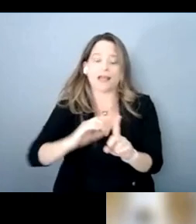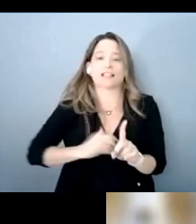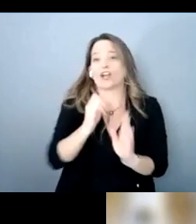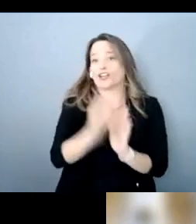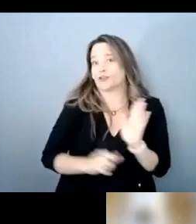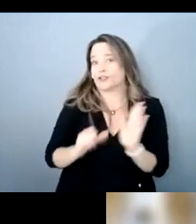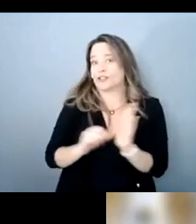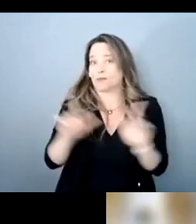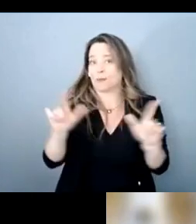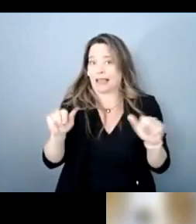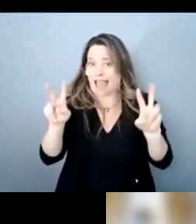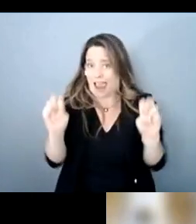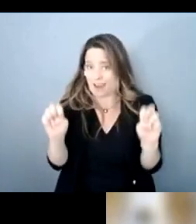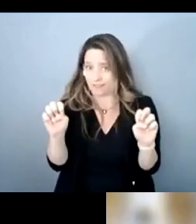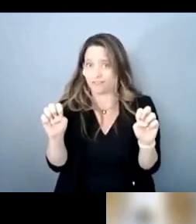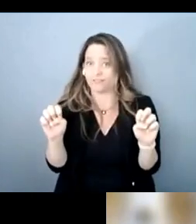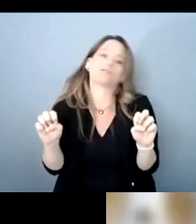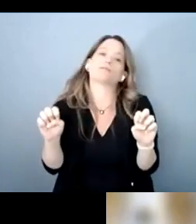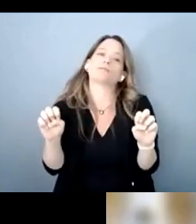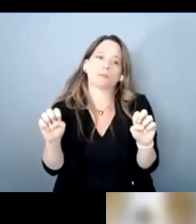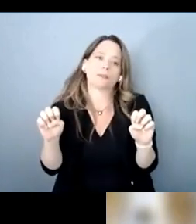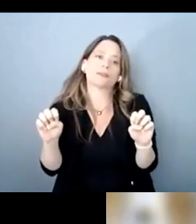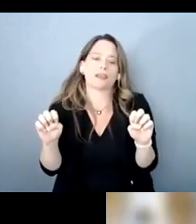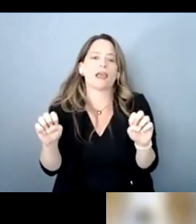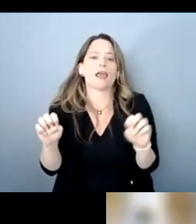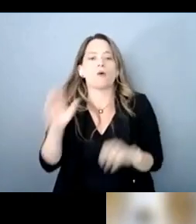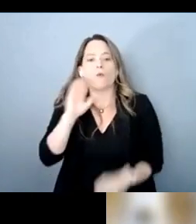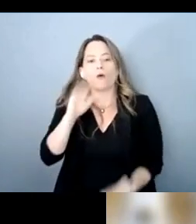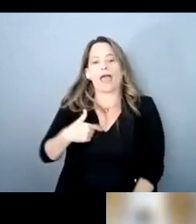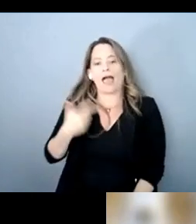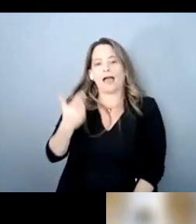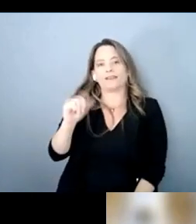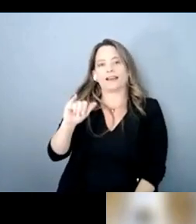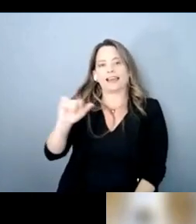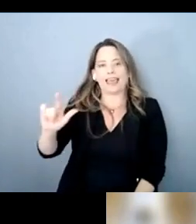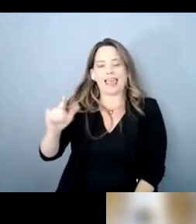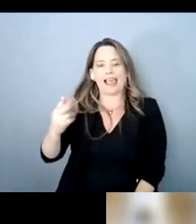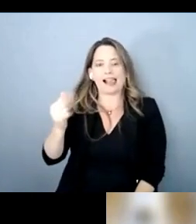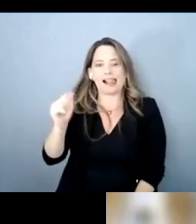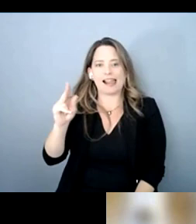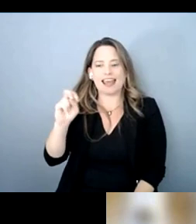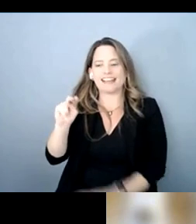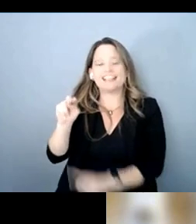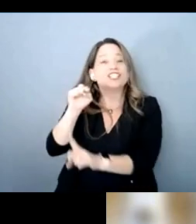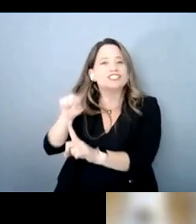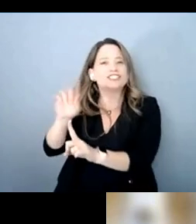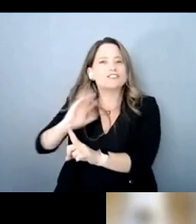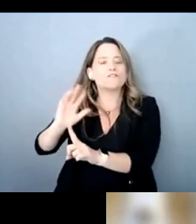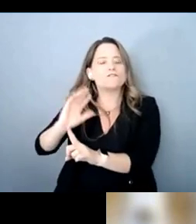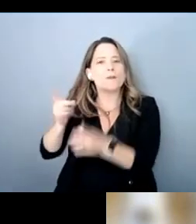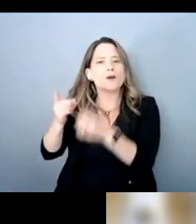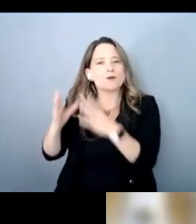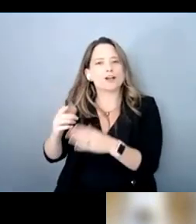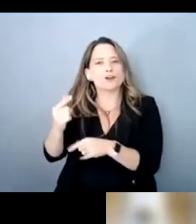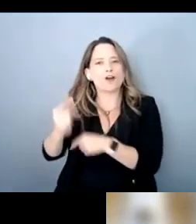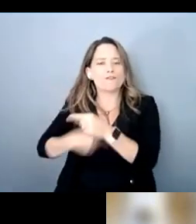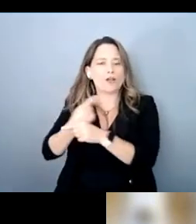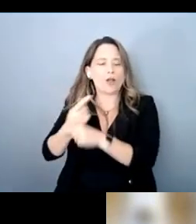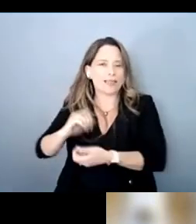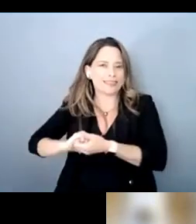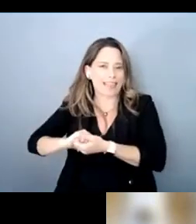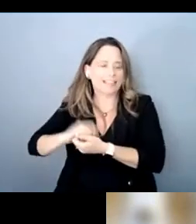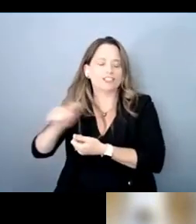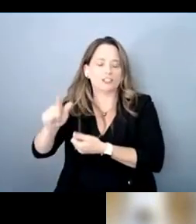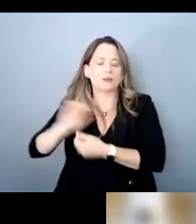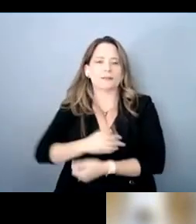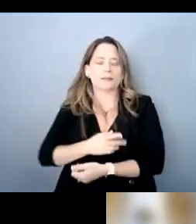channel uh we will have gail hannon a former director of the global alliance joining us to be our keynote that day